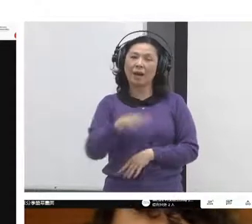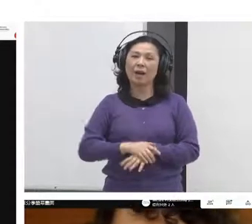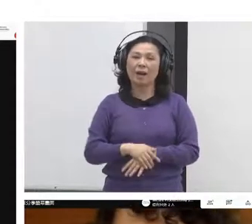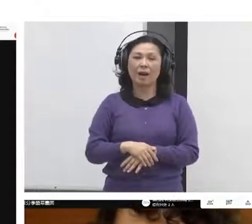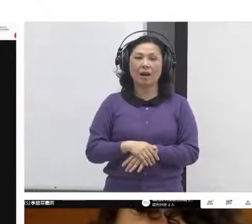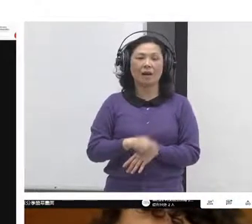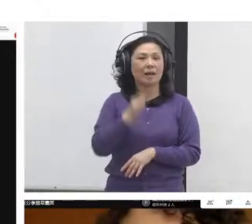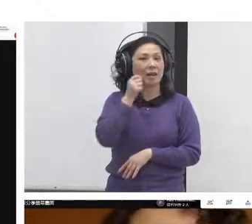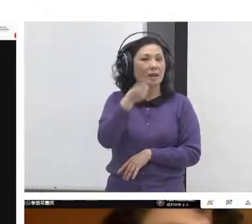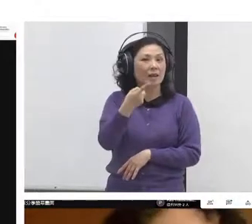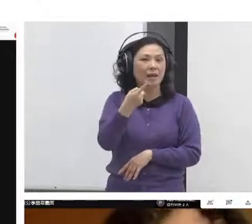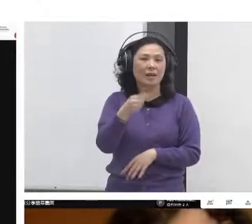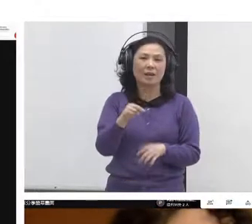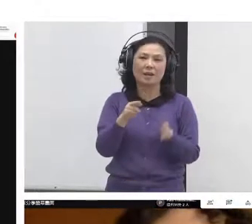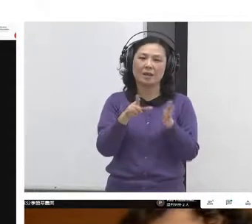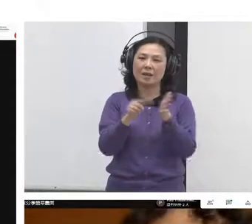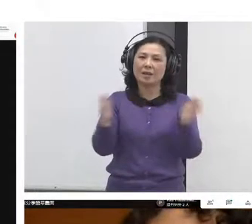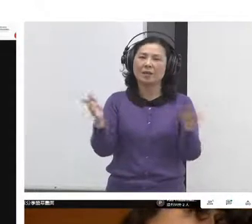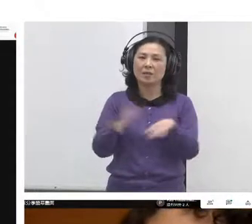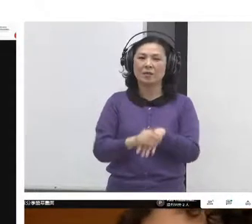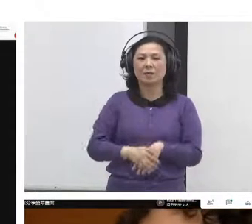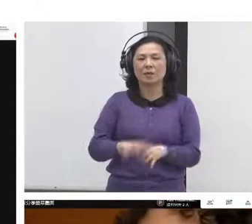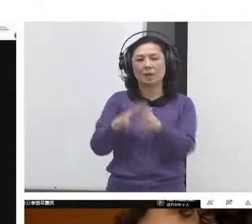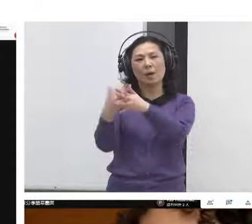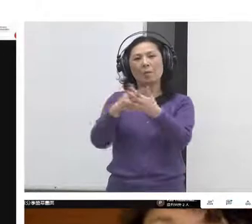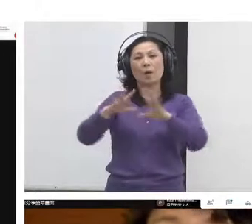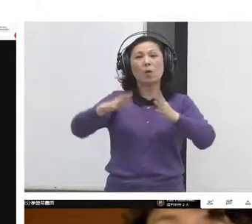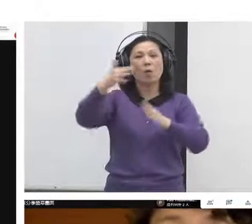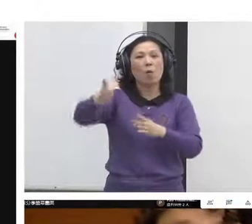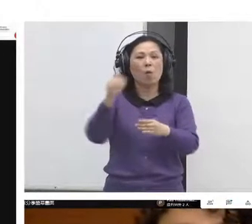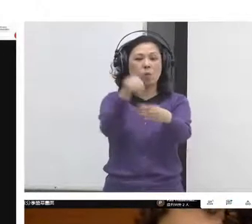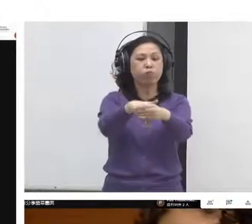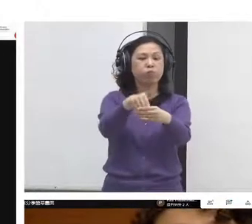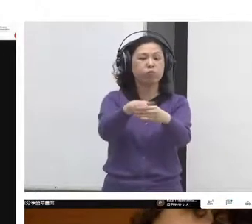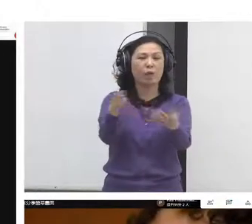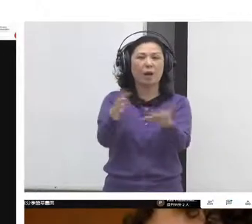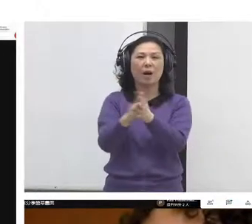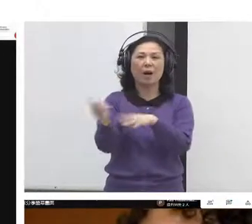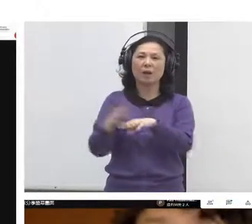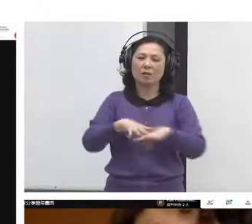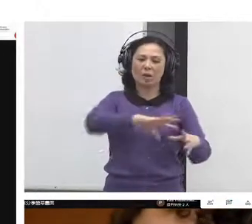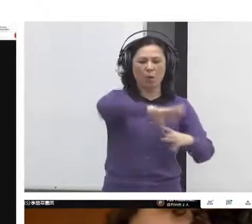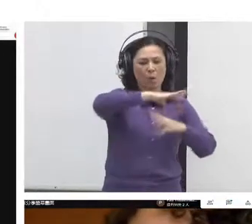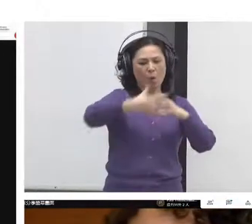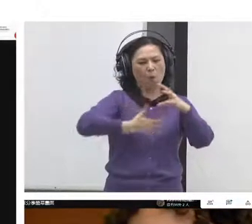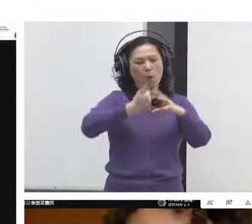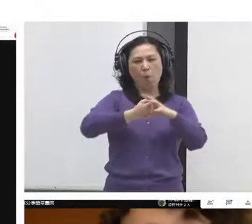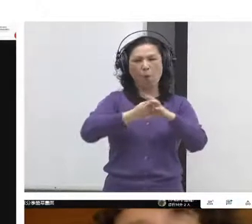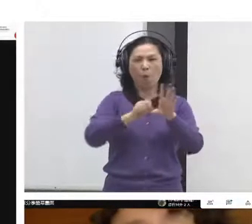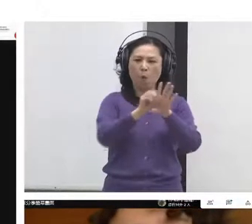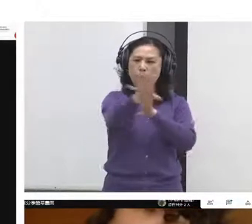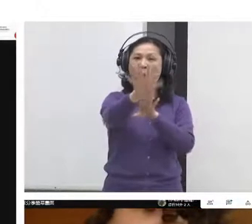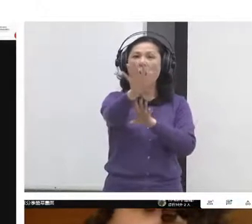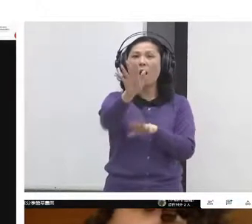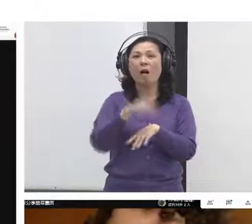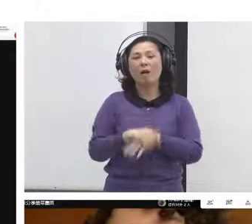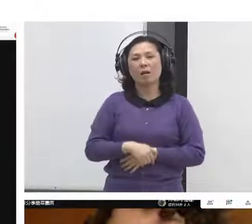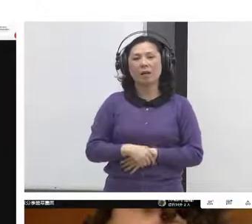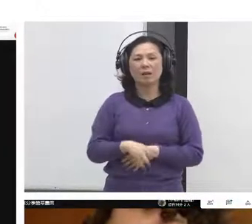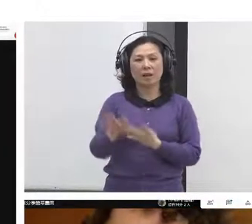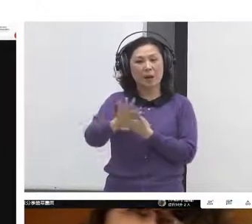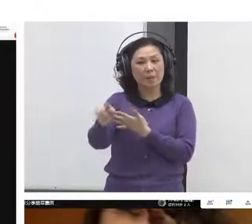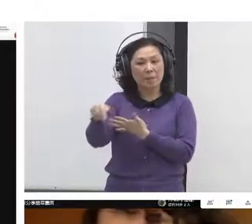all around the world. Something that won't cause a lot of news, but to those of you who care about municipalism, you may